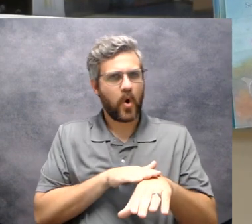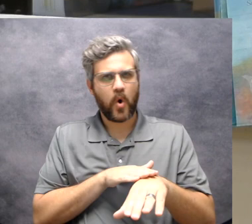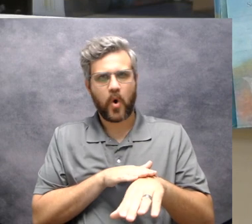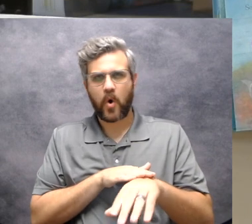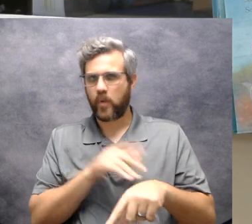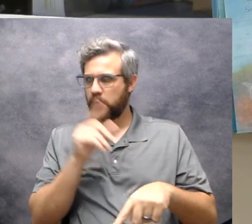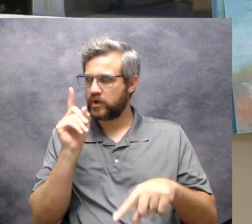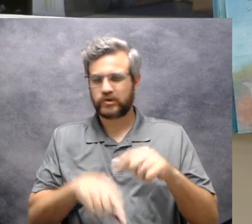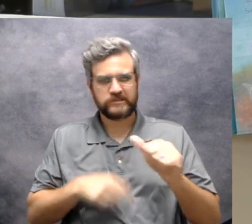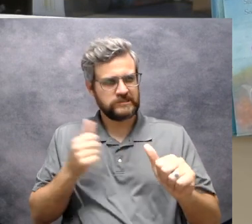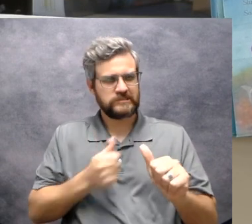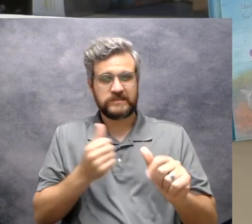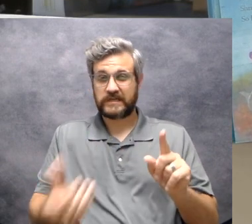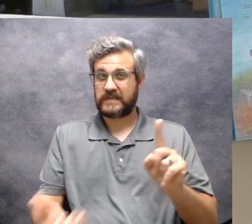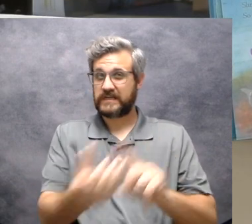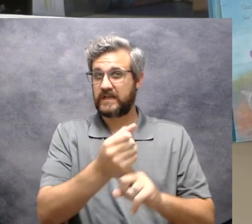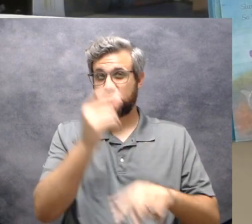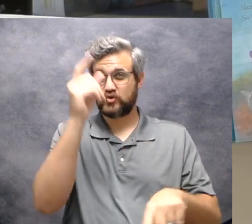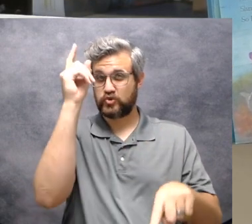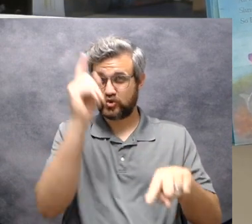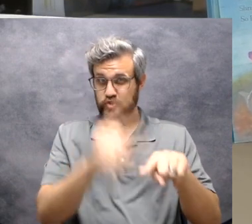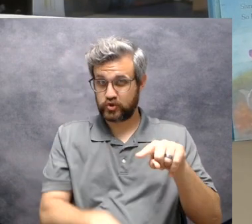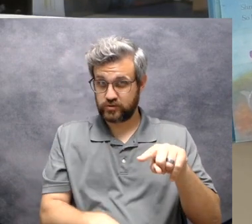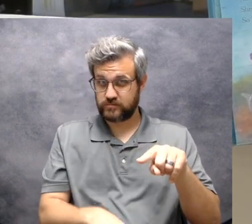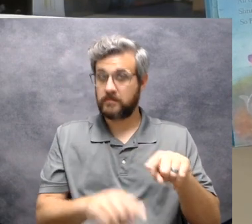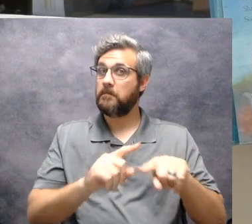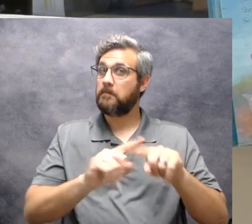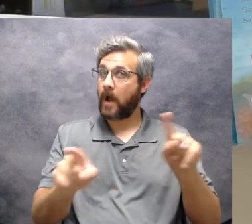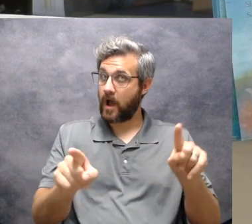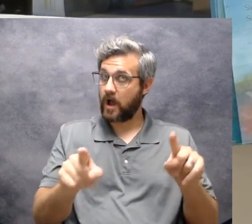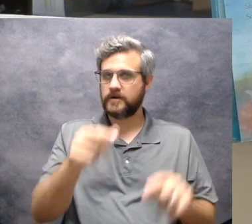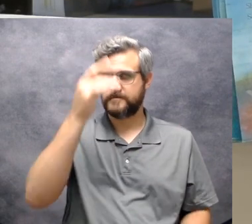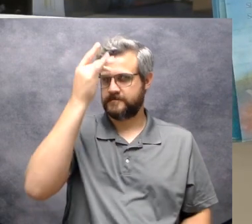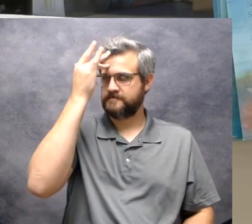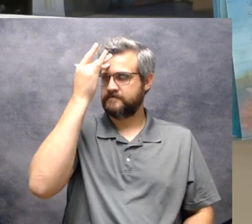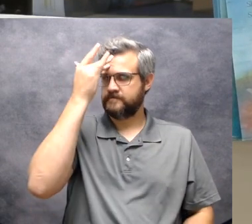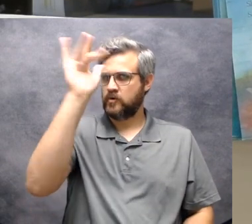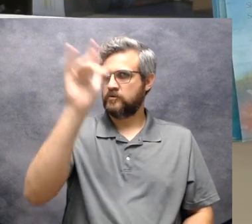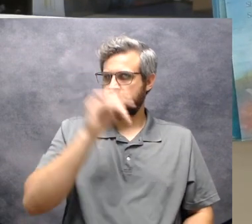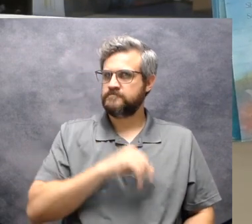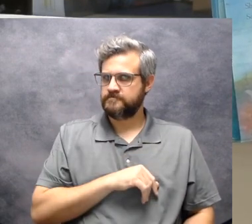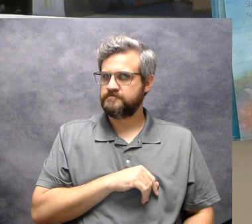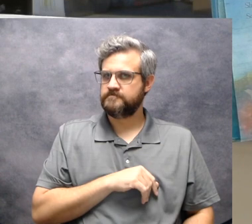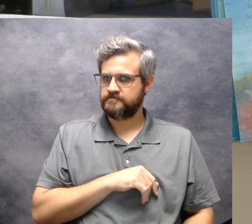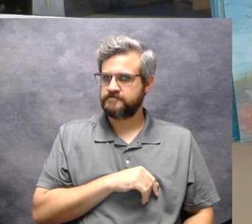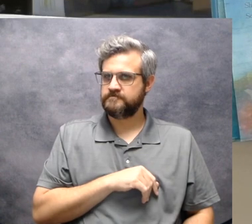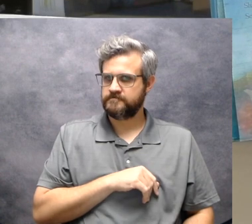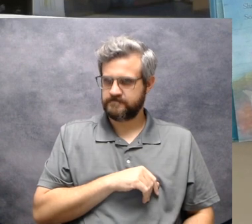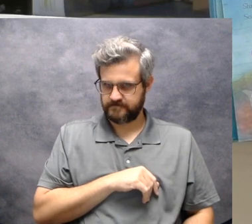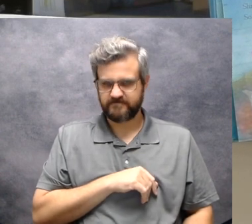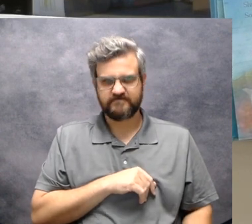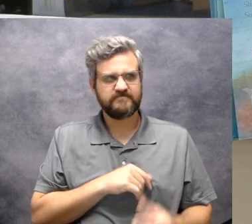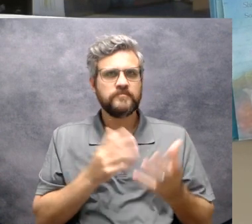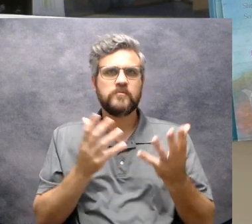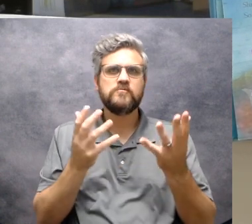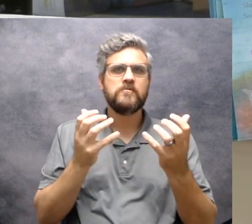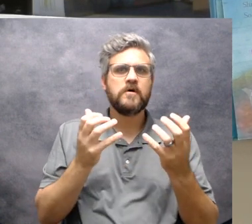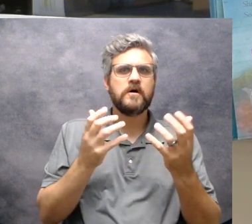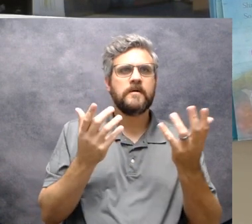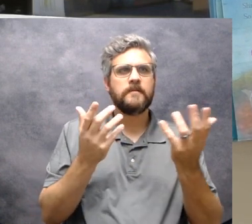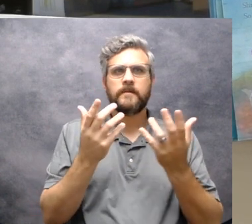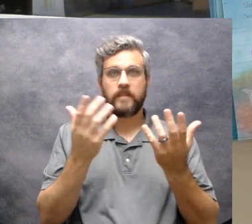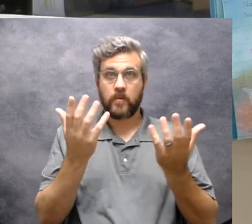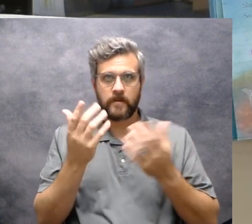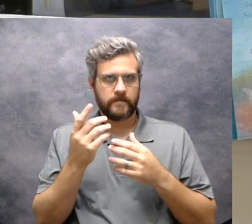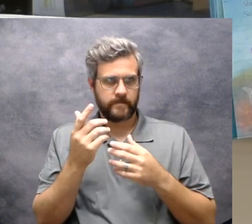He couldn't catch anyone. But Shrimpy was smart. He wanted to be